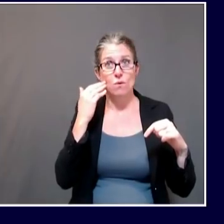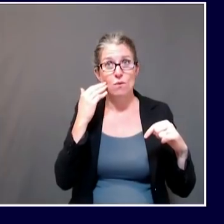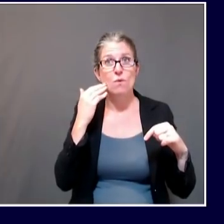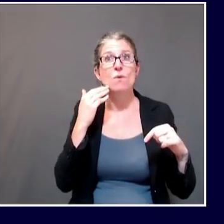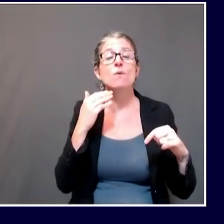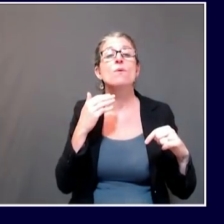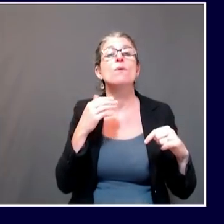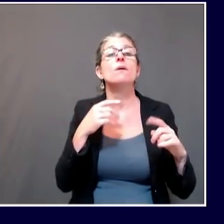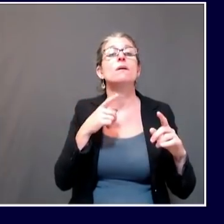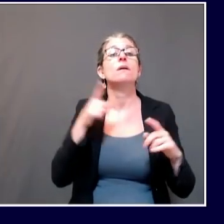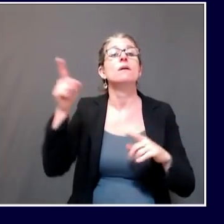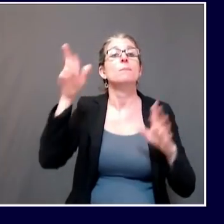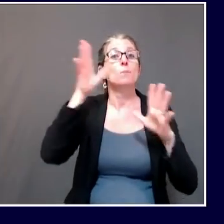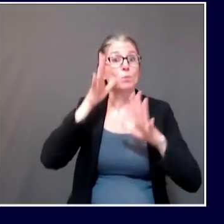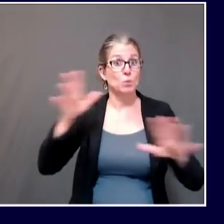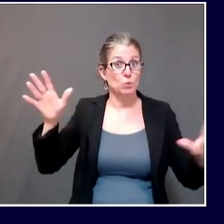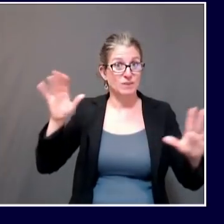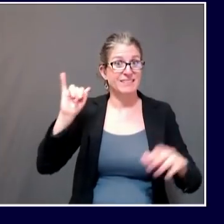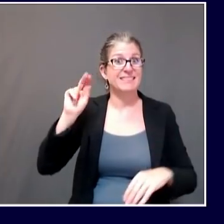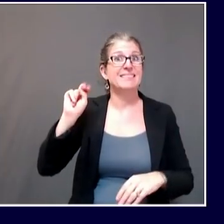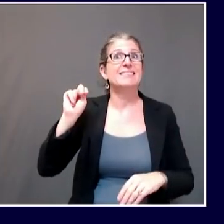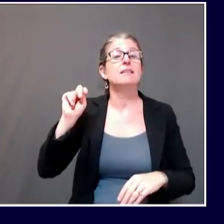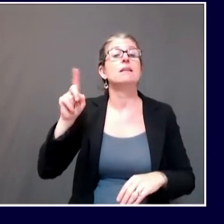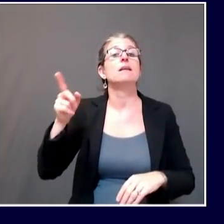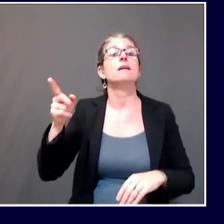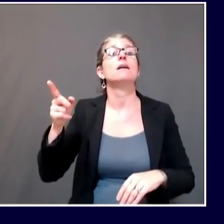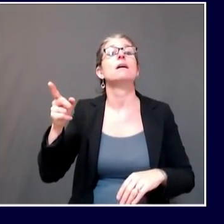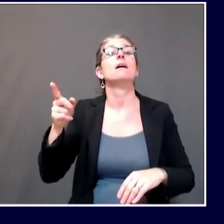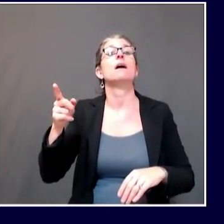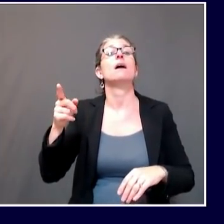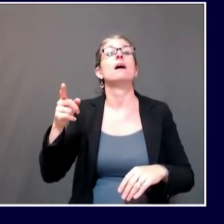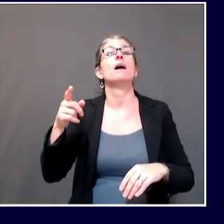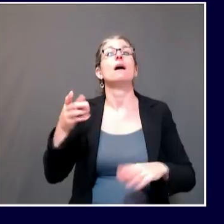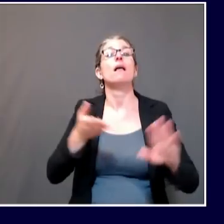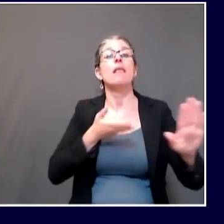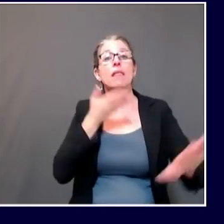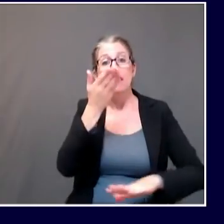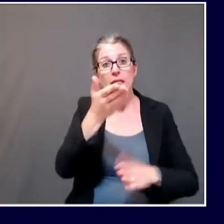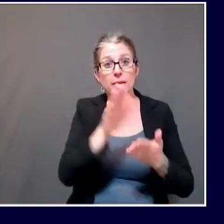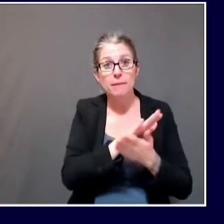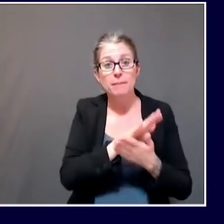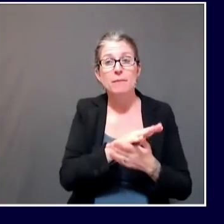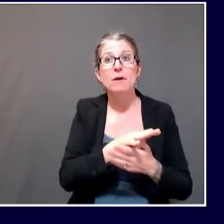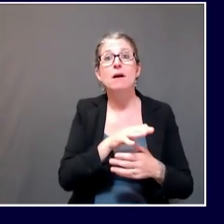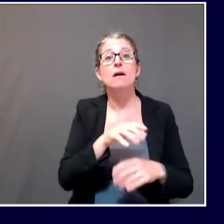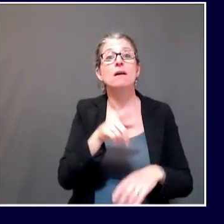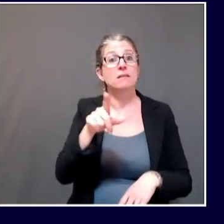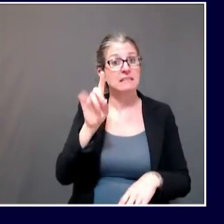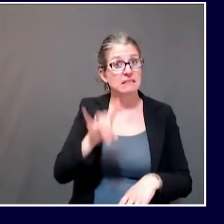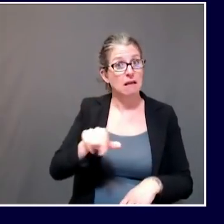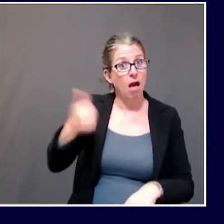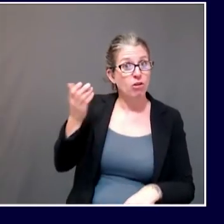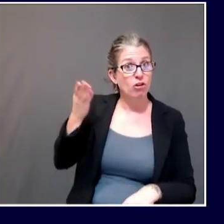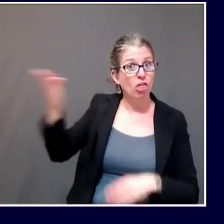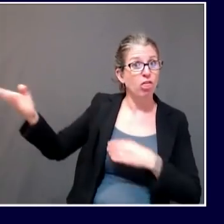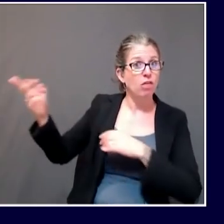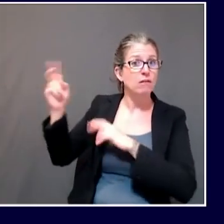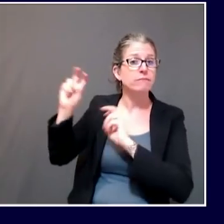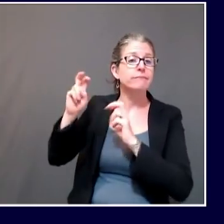in connection with the Millinocket wedding outbreak? In connection with the Millinocket wedding outbreak,